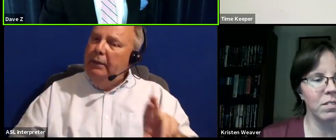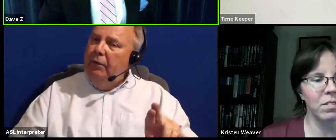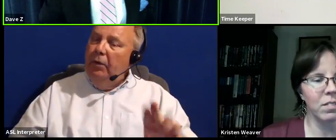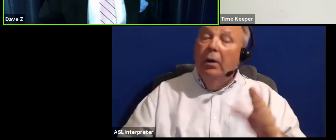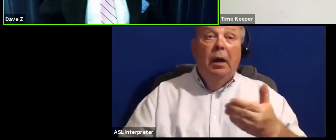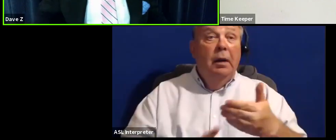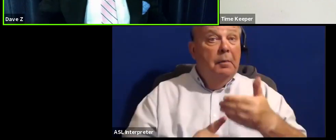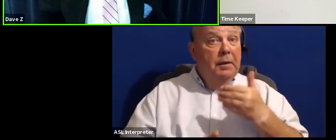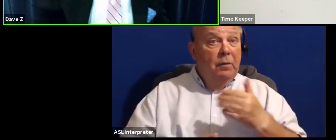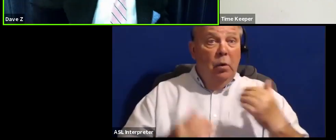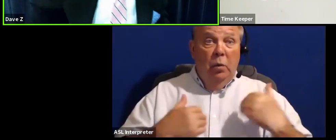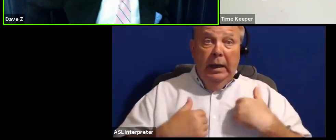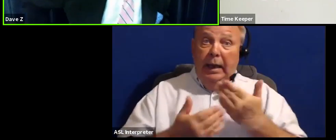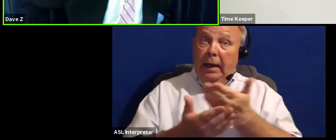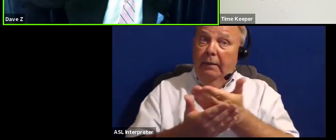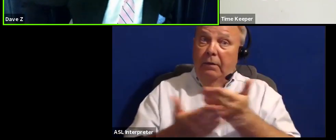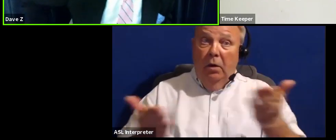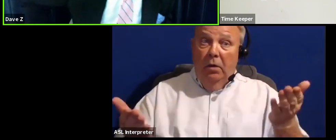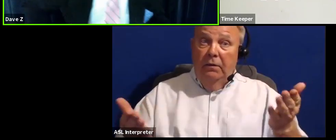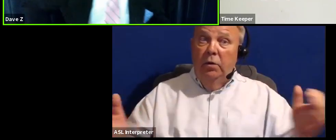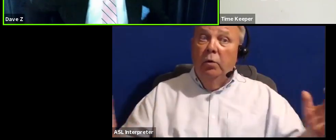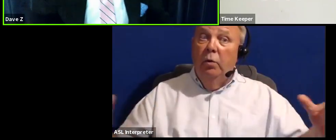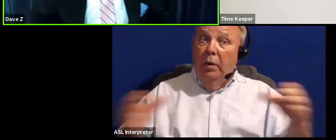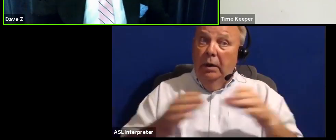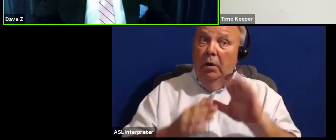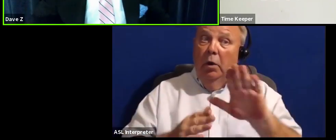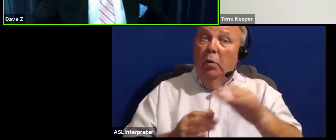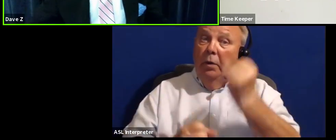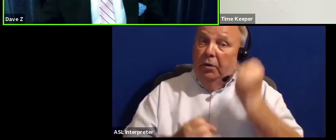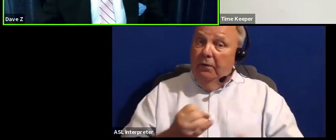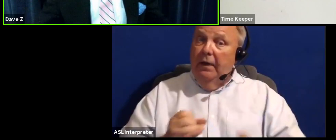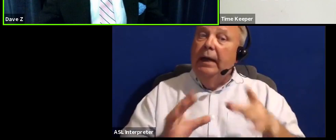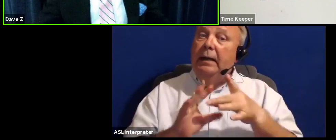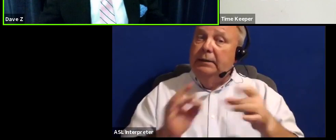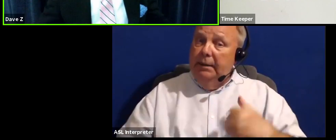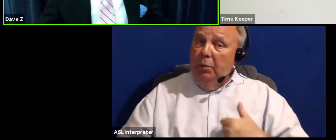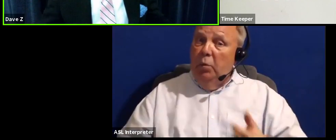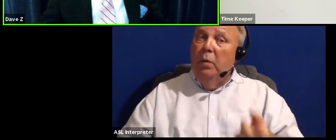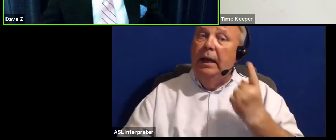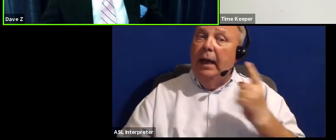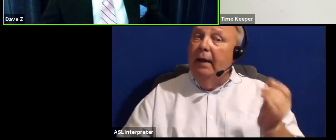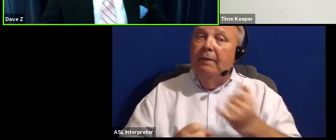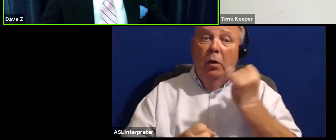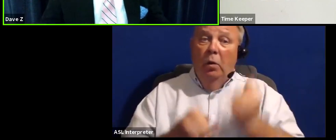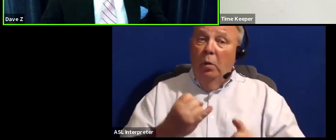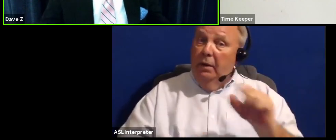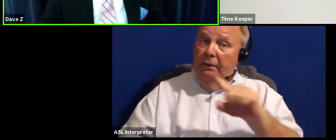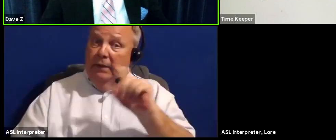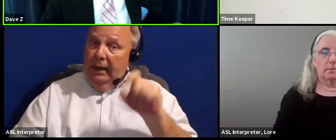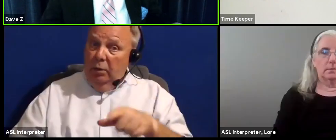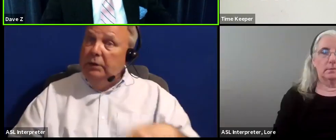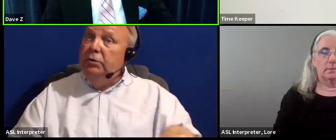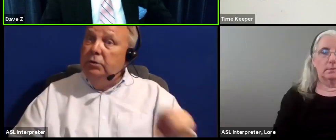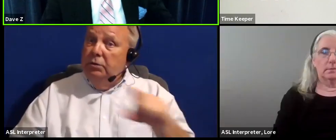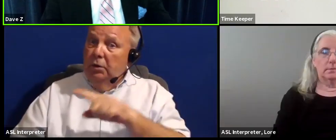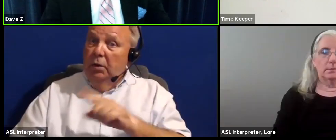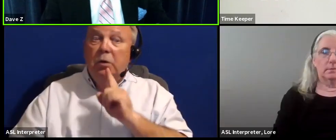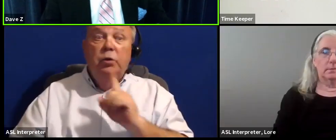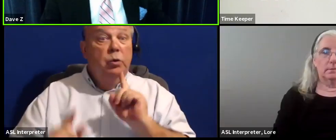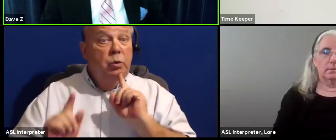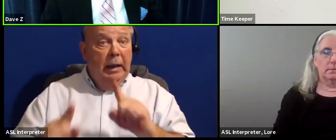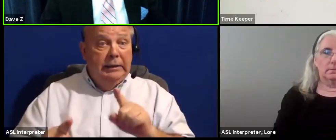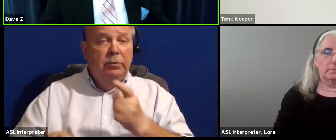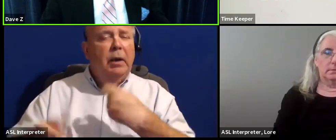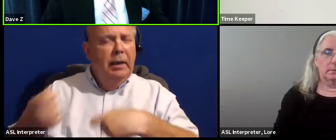we have all of you return with your final statements we have one final question for you to can't for you to answer.